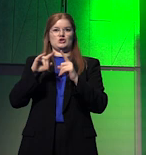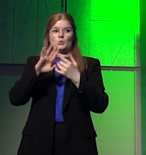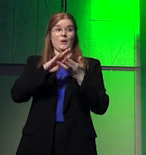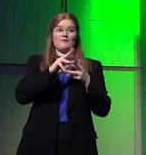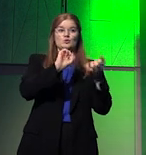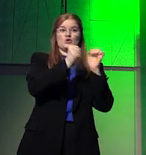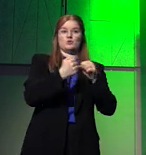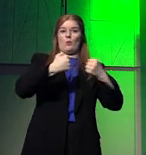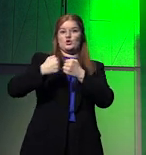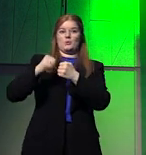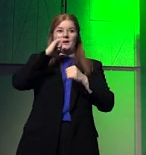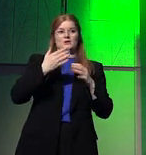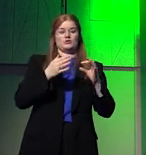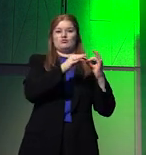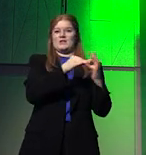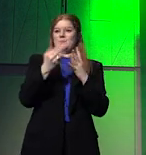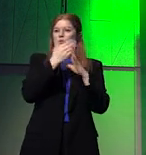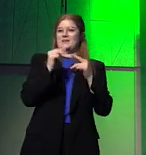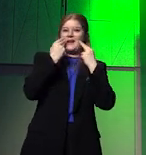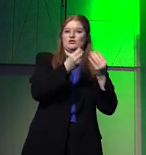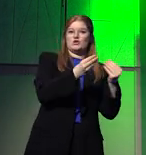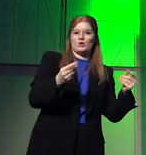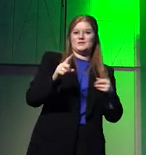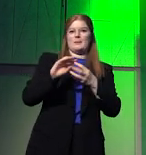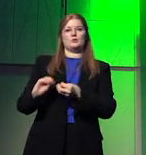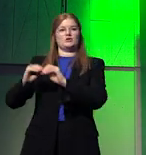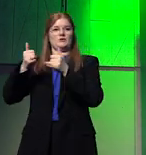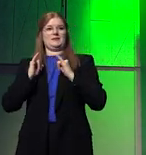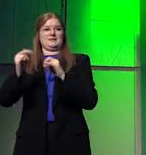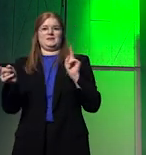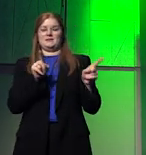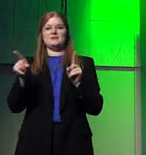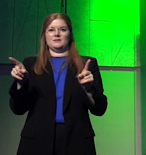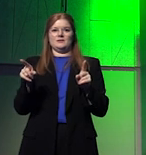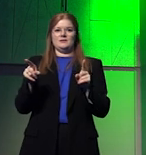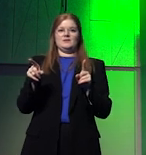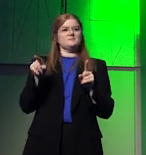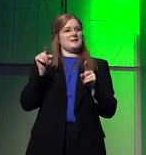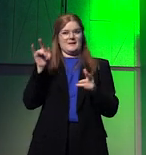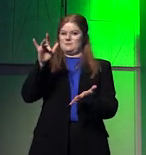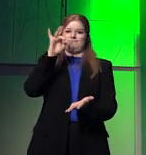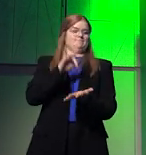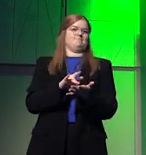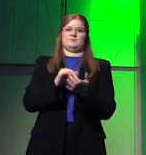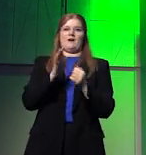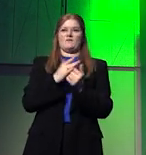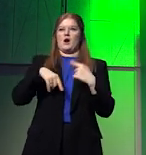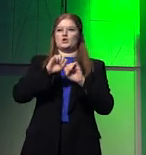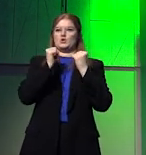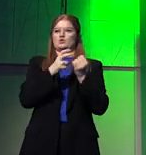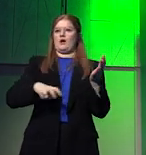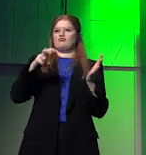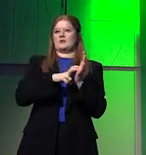because of the relationship between natural resources and productive capacities, which are at the heart of the social